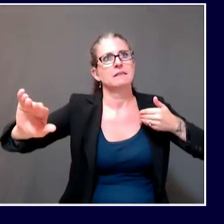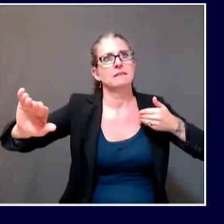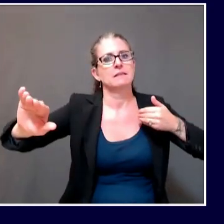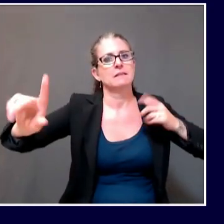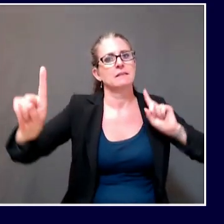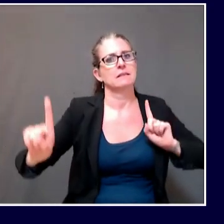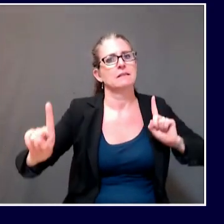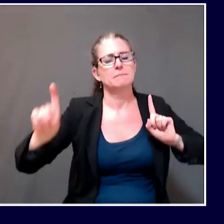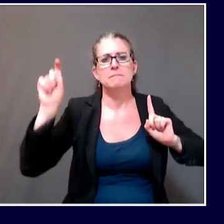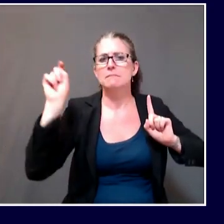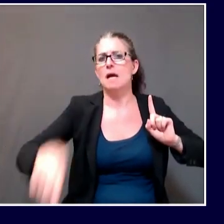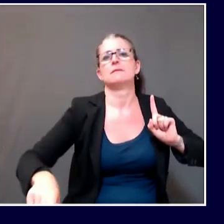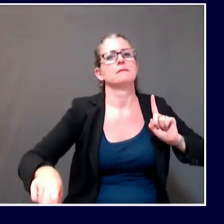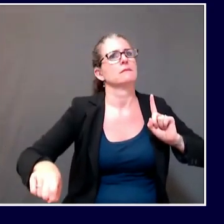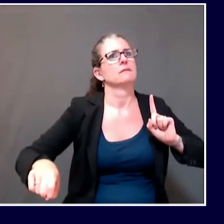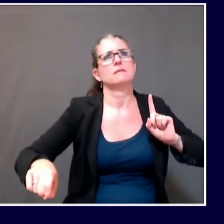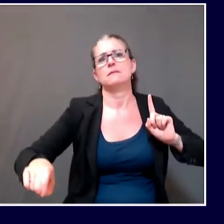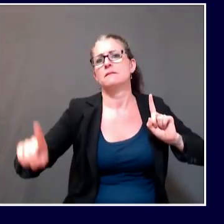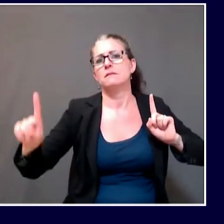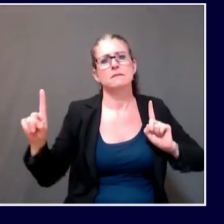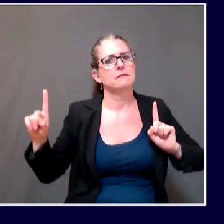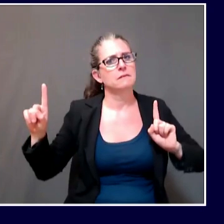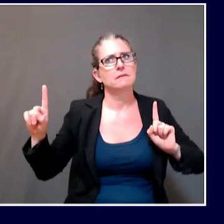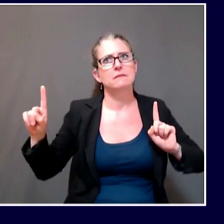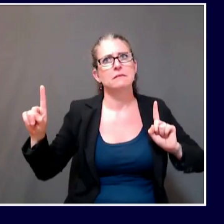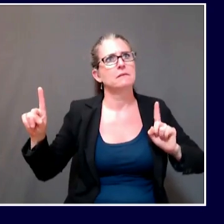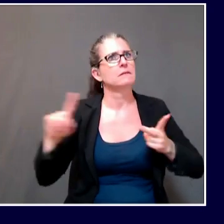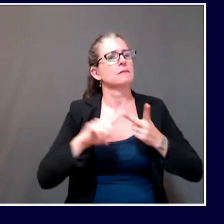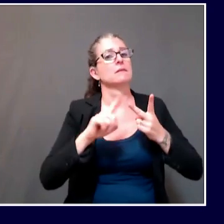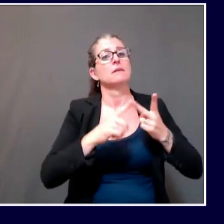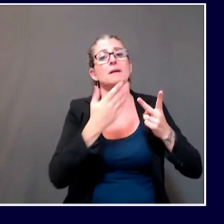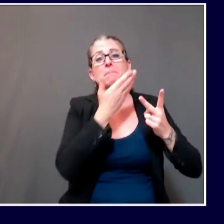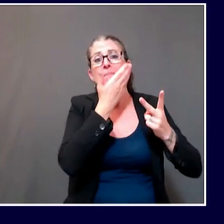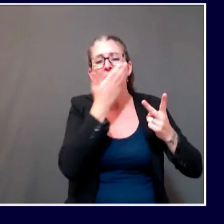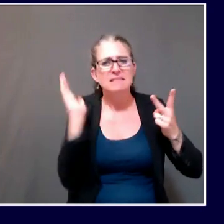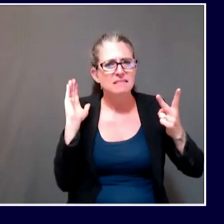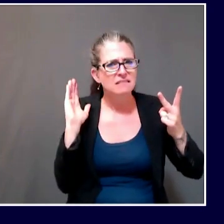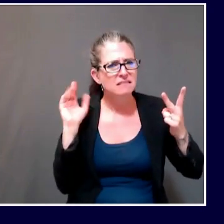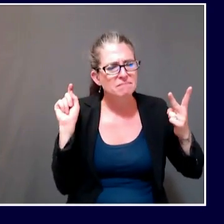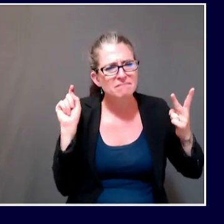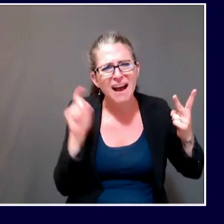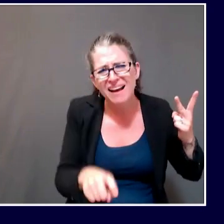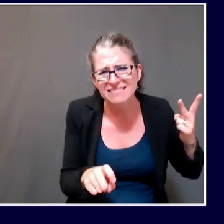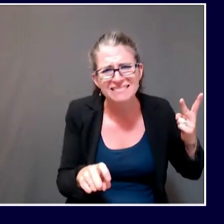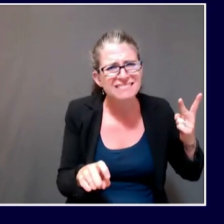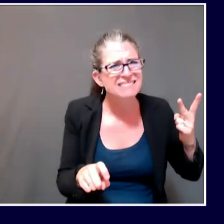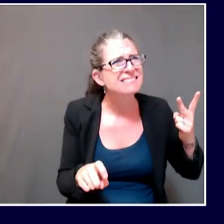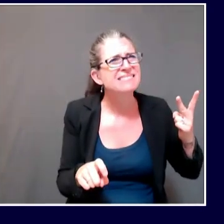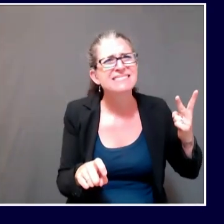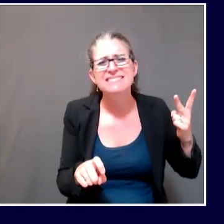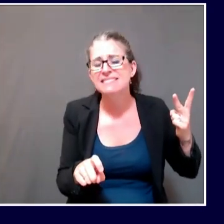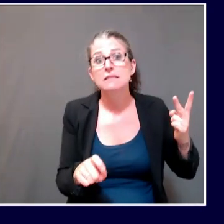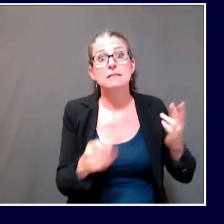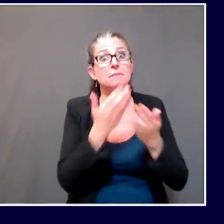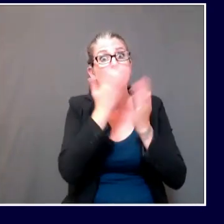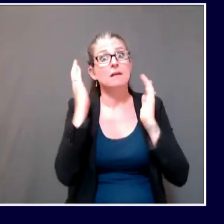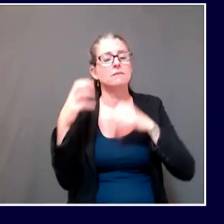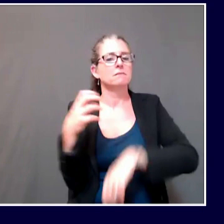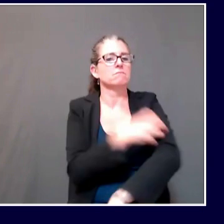high levels of virus, the face covering acts as a great physical barrier to prevent them from transmitting it to others.